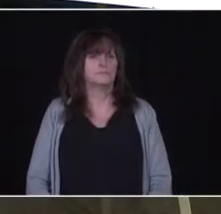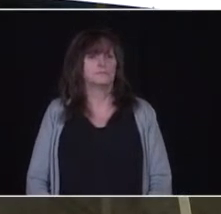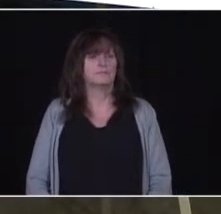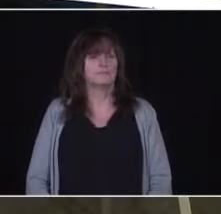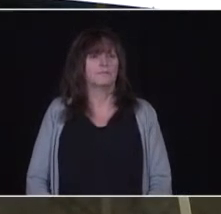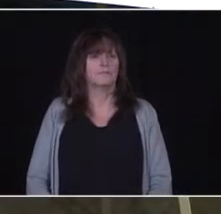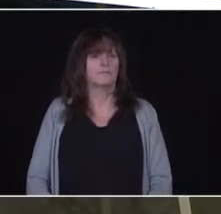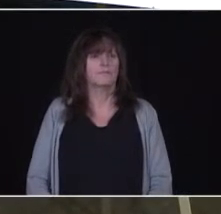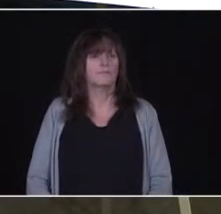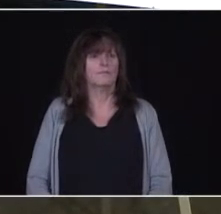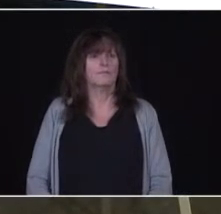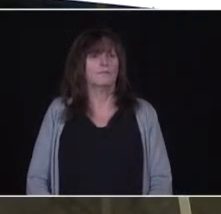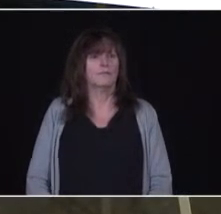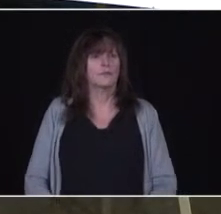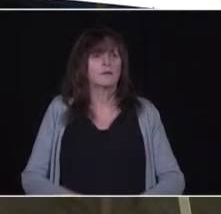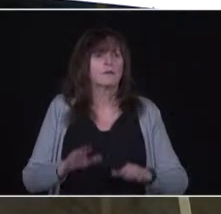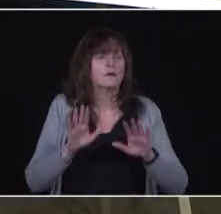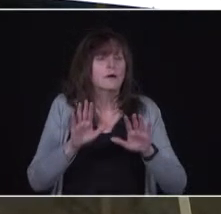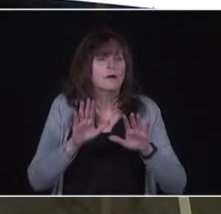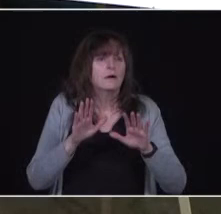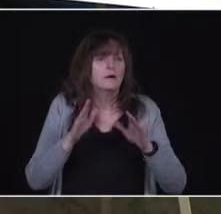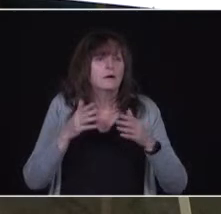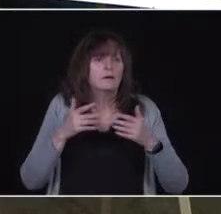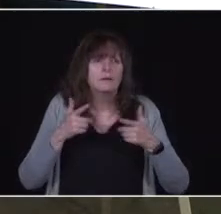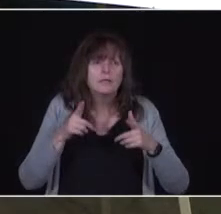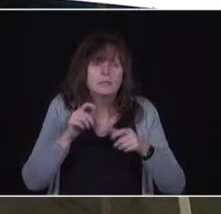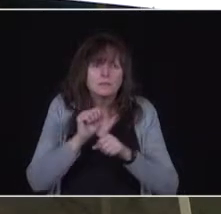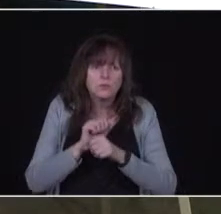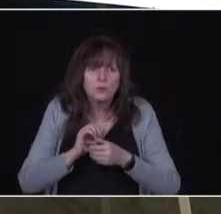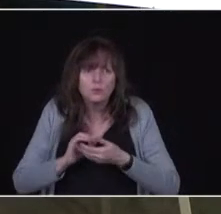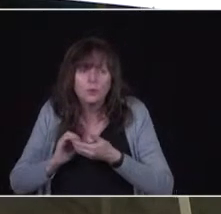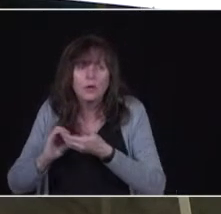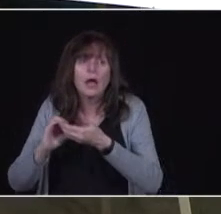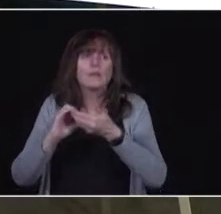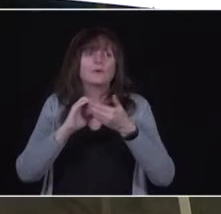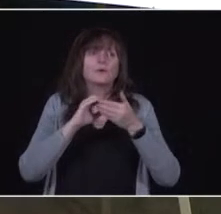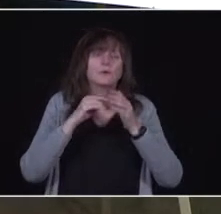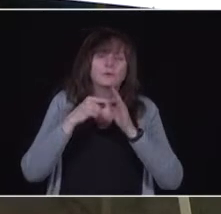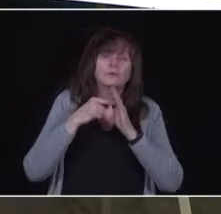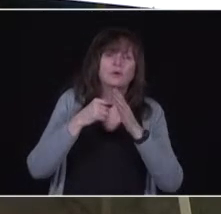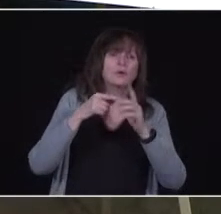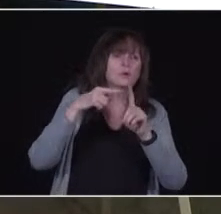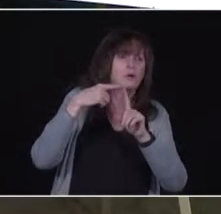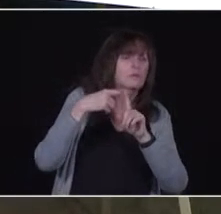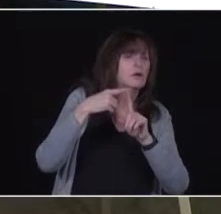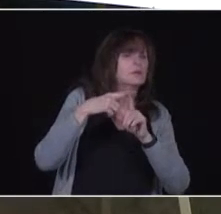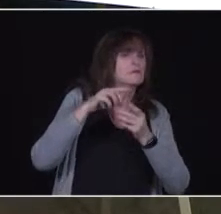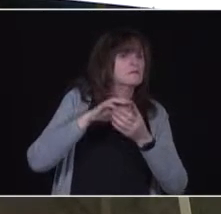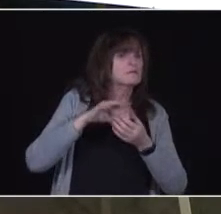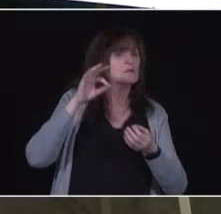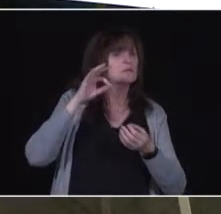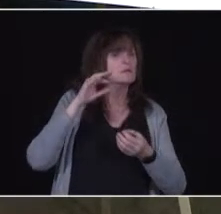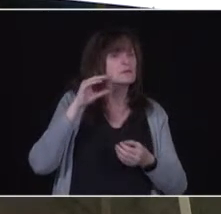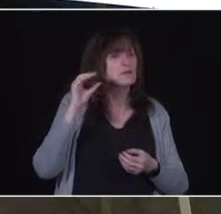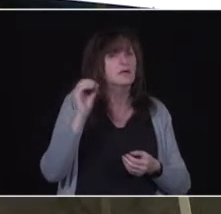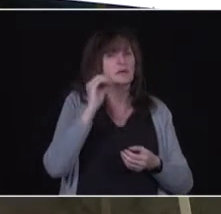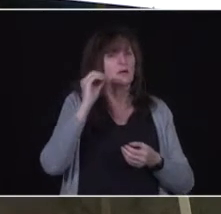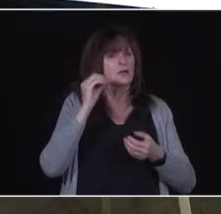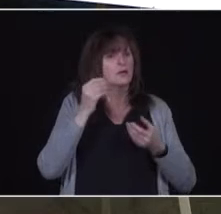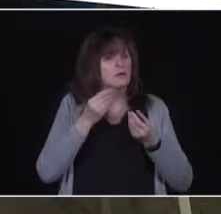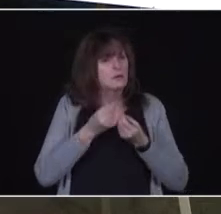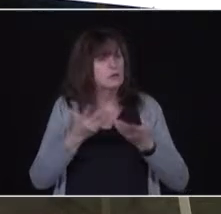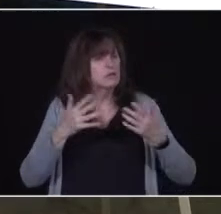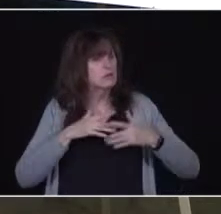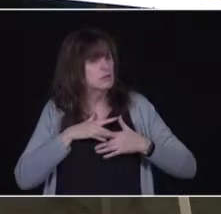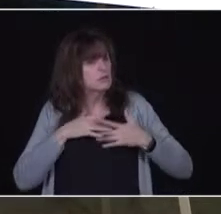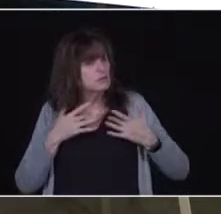And let's work together. Let's show that generosity of spirit that Ontario has, that the people of Ontario have, that the people of Canada have. Let's look